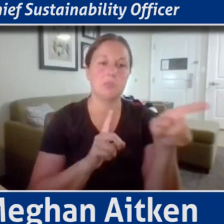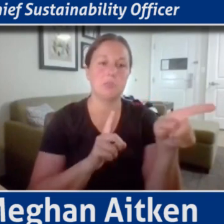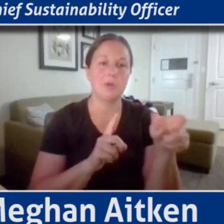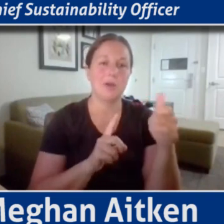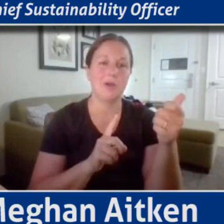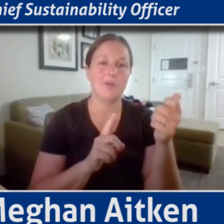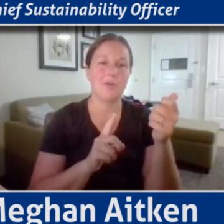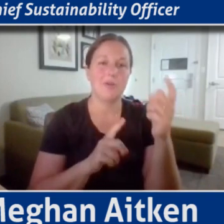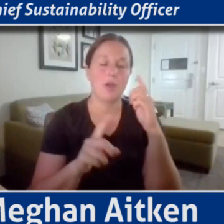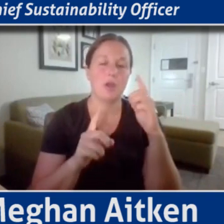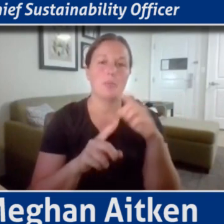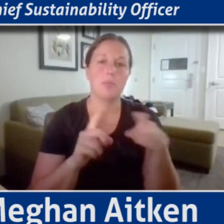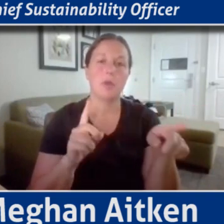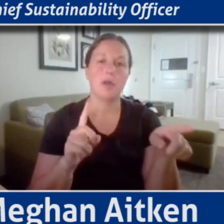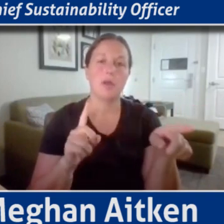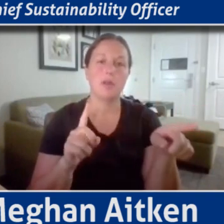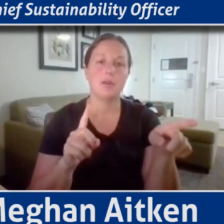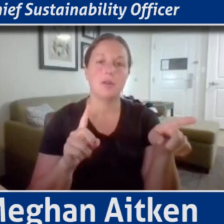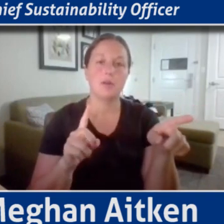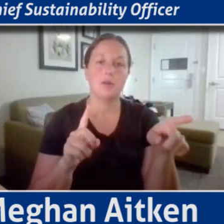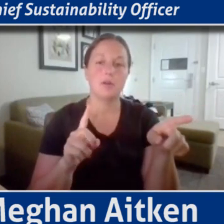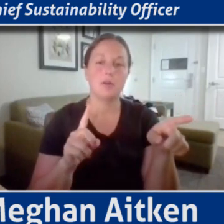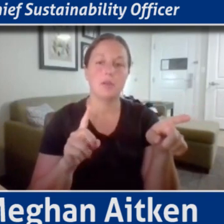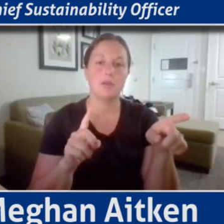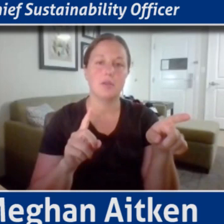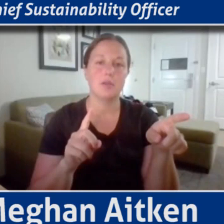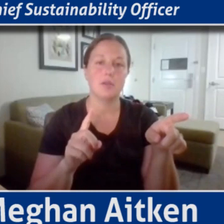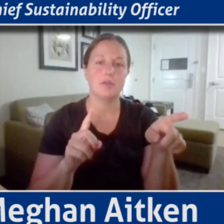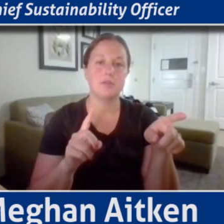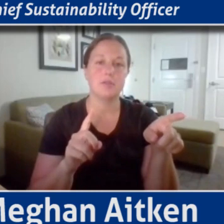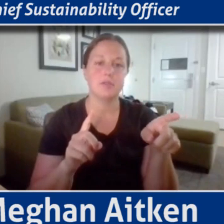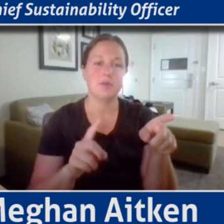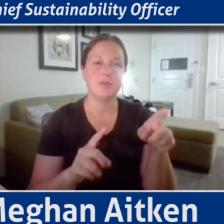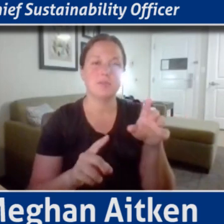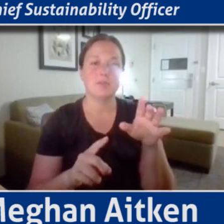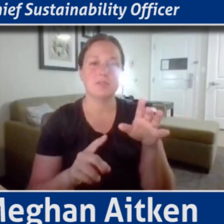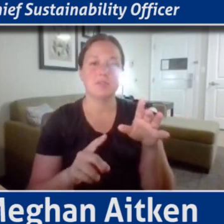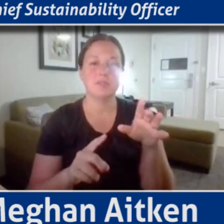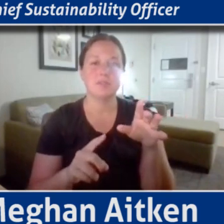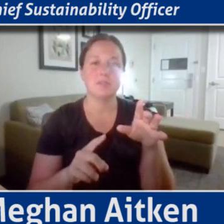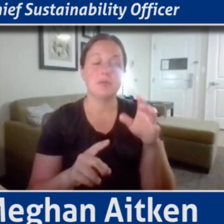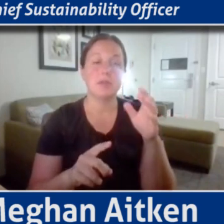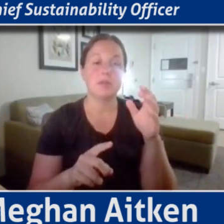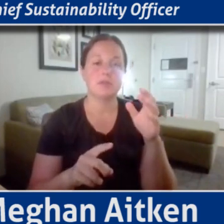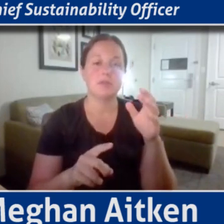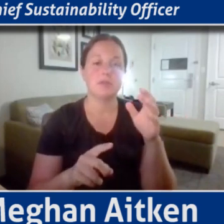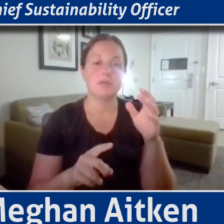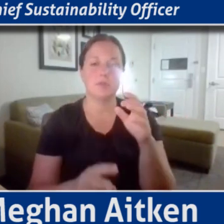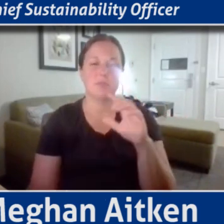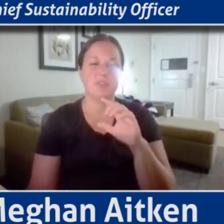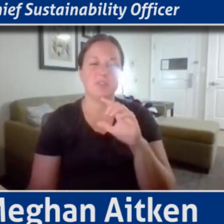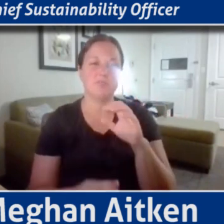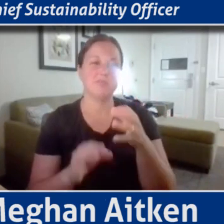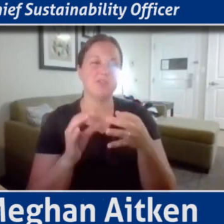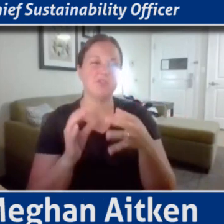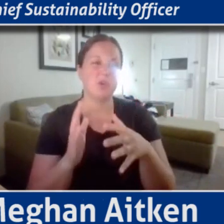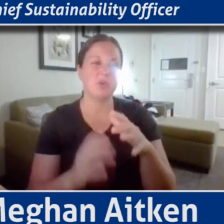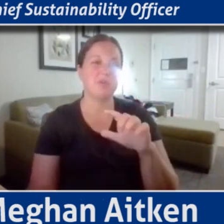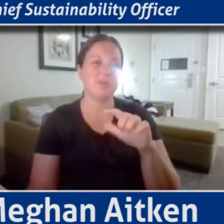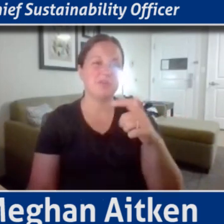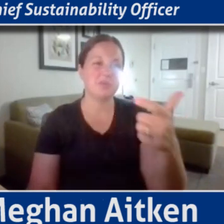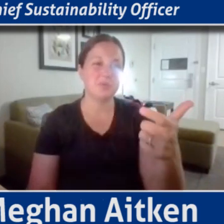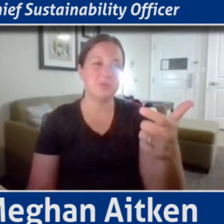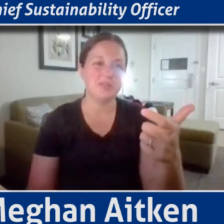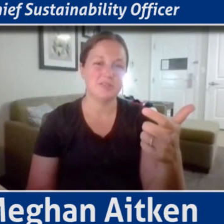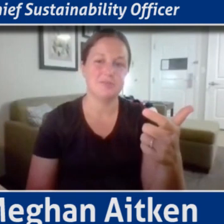if I, as a public official, didn't know about all of this, right? Like, what do our residents know? And so really, how do we get this information out there? But more to come on